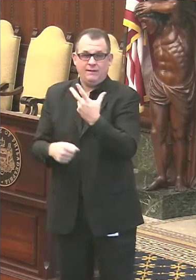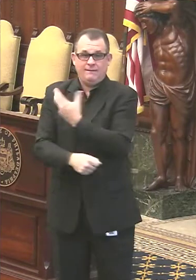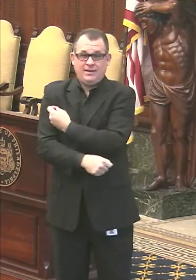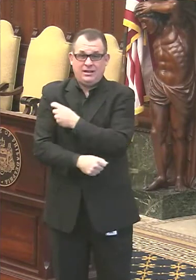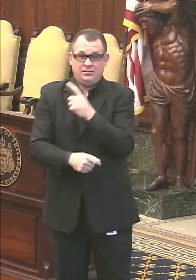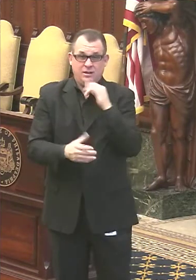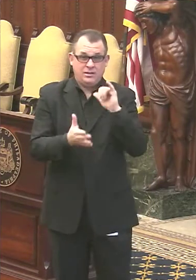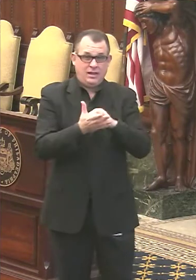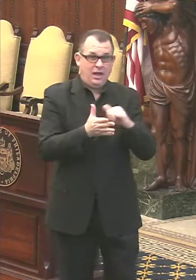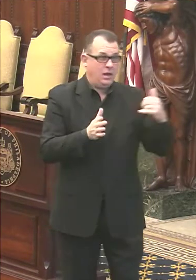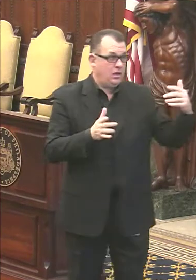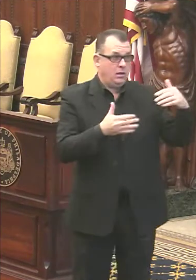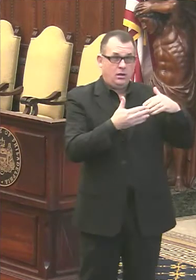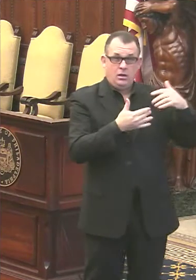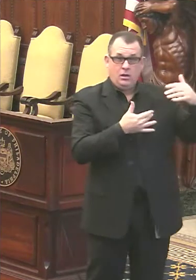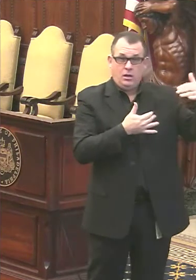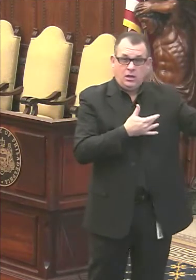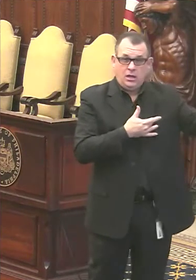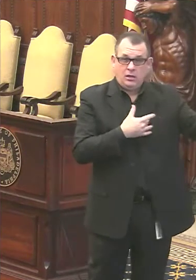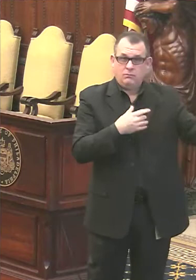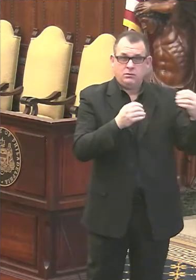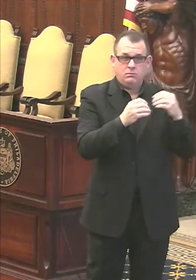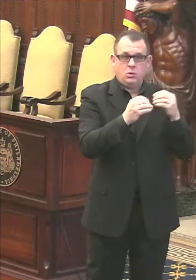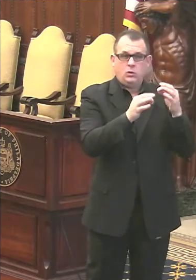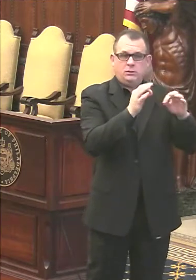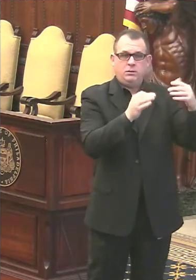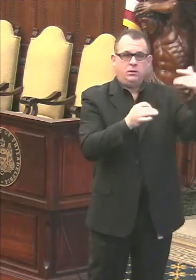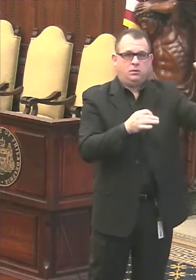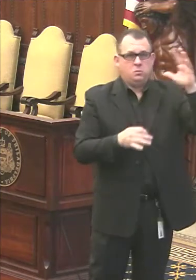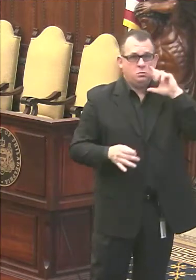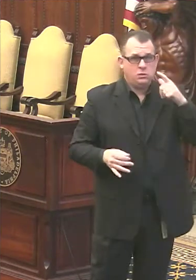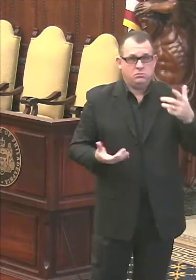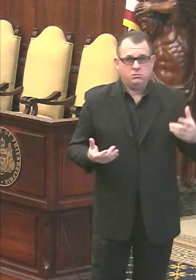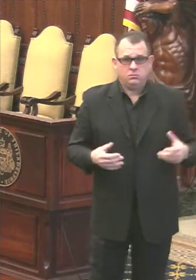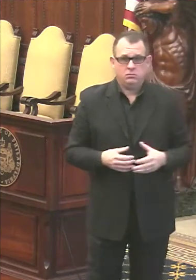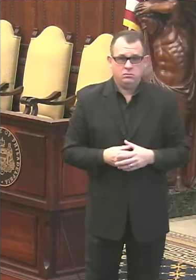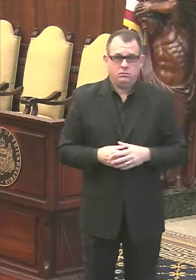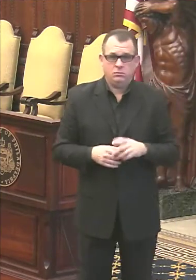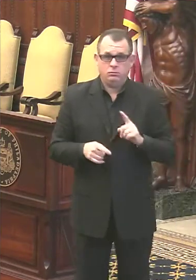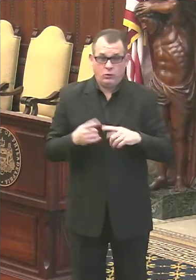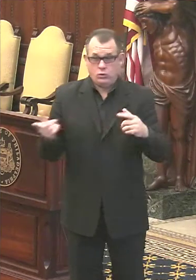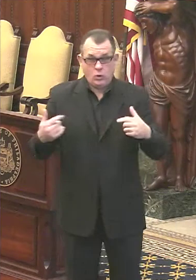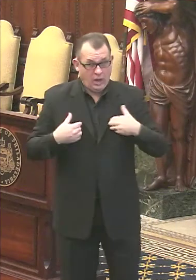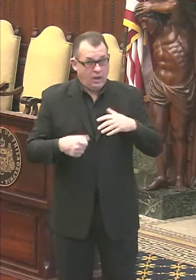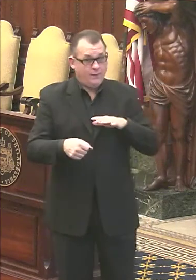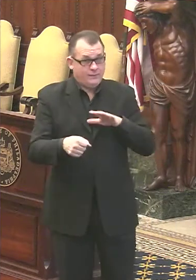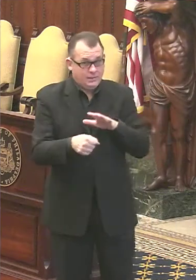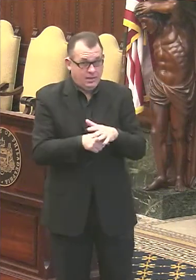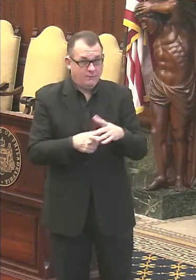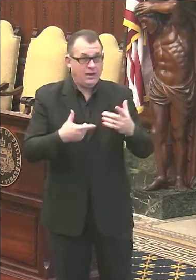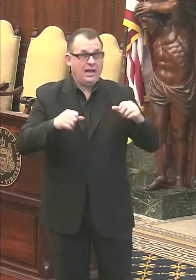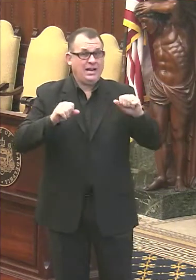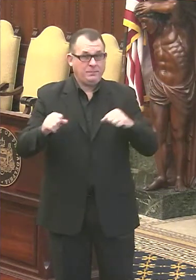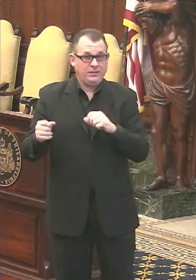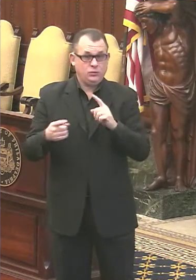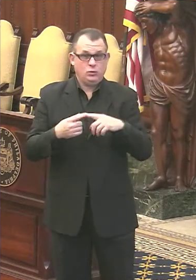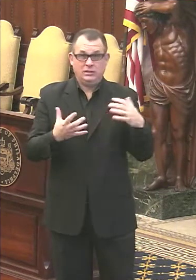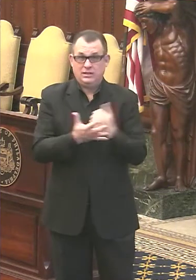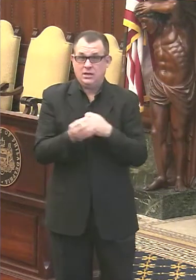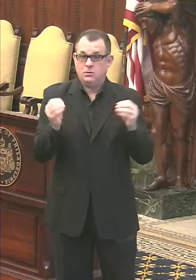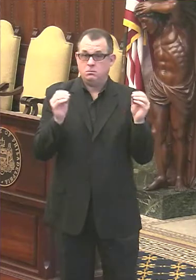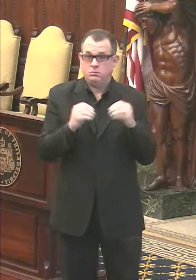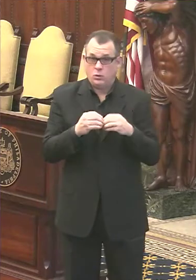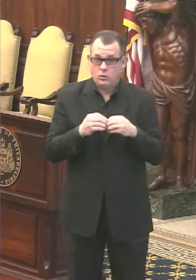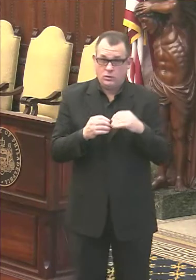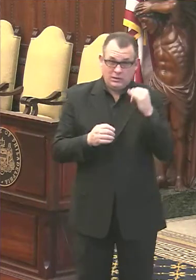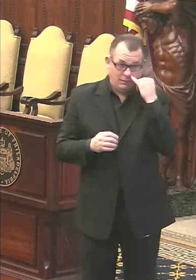so we can use the same distribution mechanisms. There's, there's enough capacity though, to, to get more into the system. If we had more